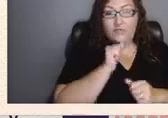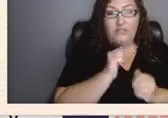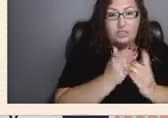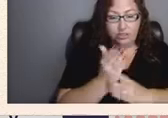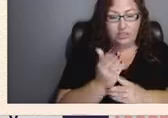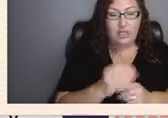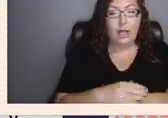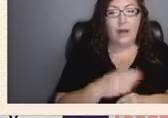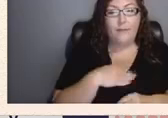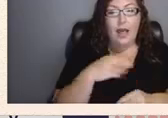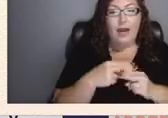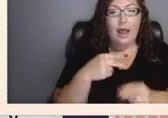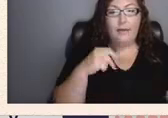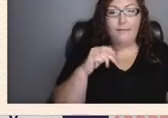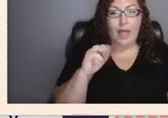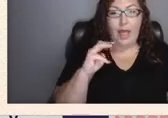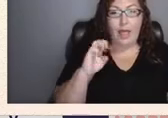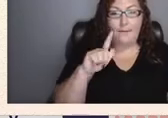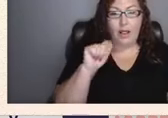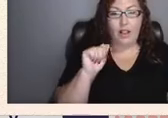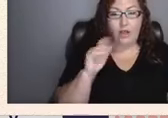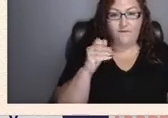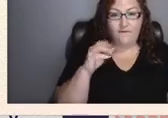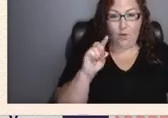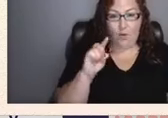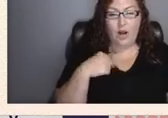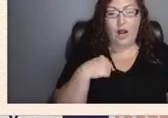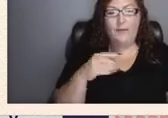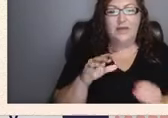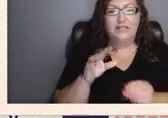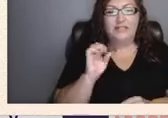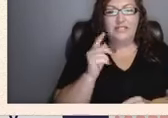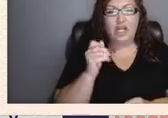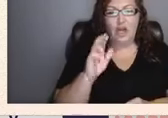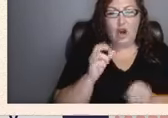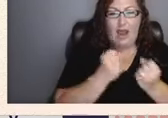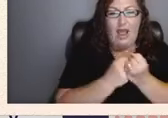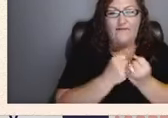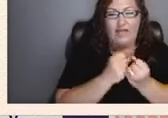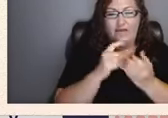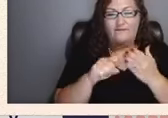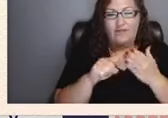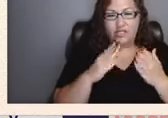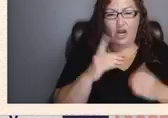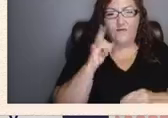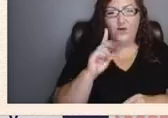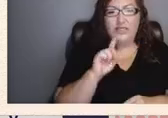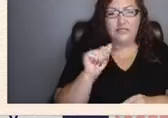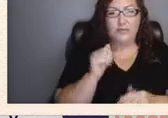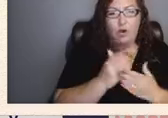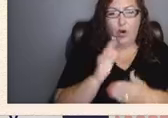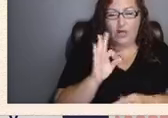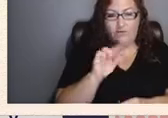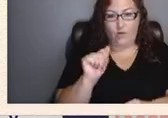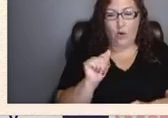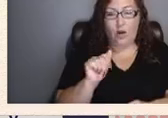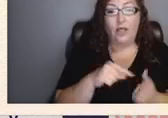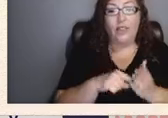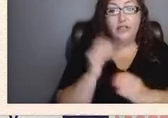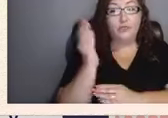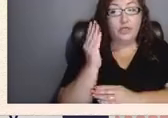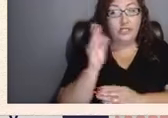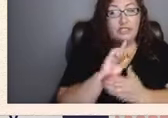senior advocate investigator for disability rights Florida and this presentation was designed for Family